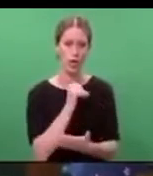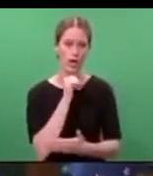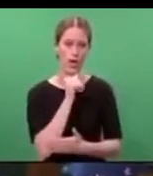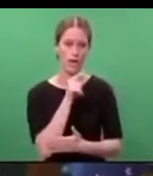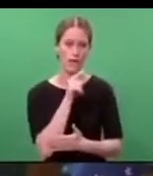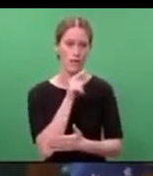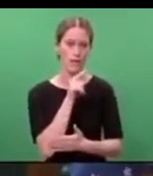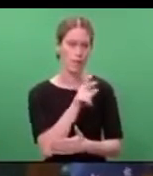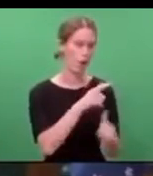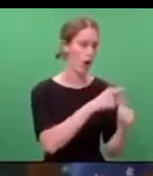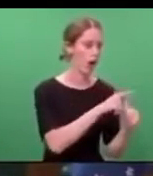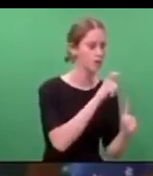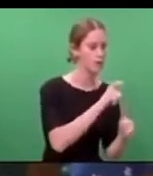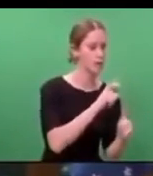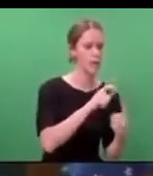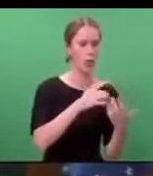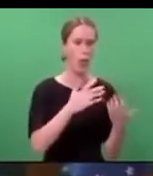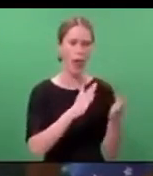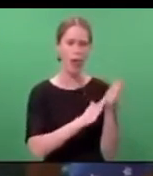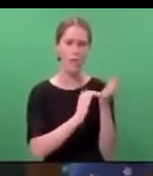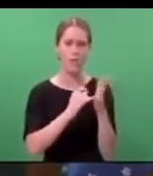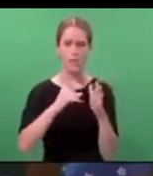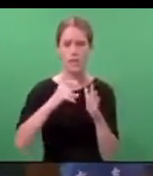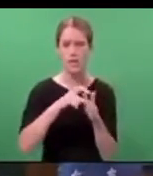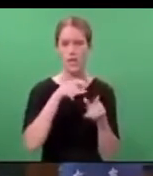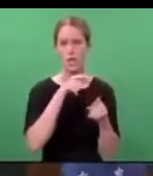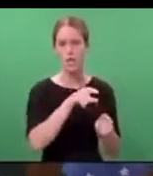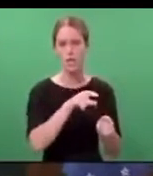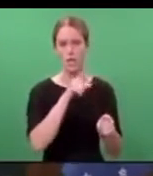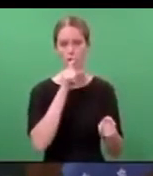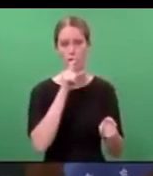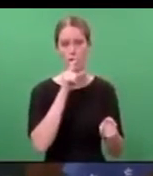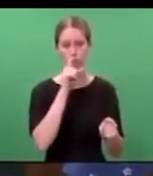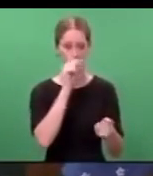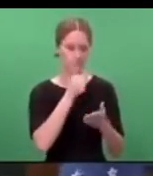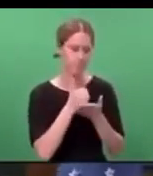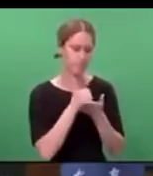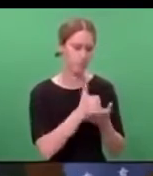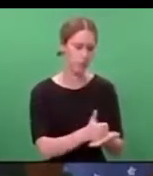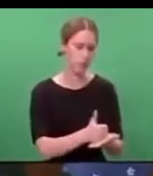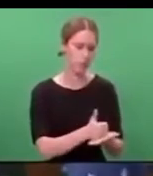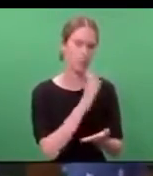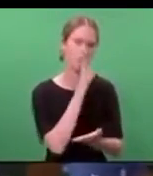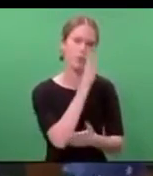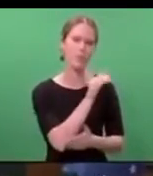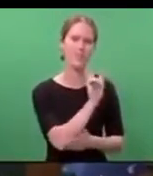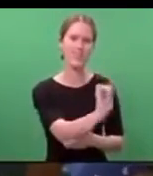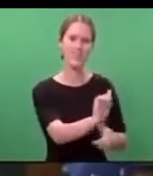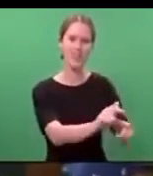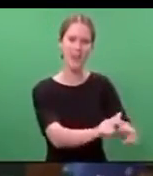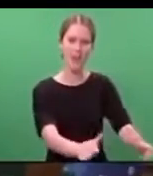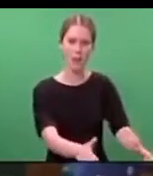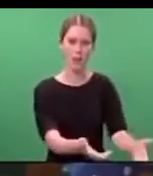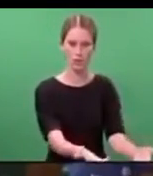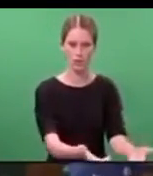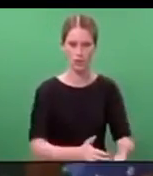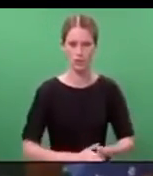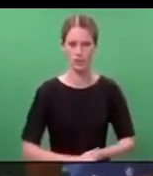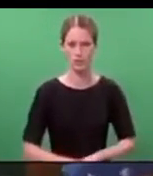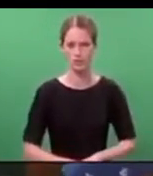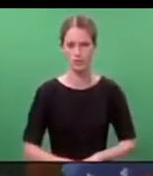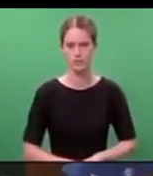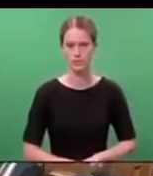are ACC or MSD, you are able to pass on the support that is needed and the language that is needed.